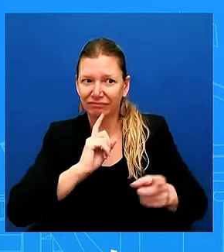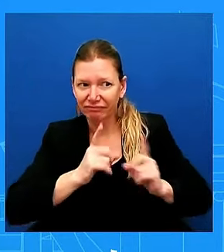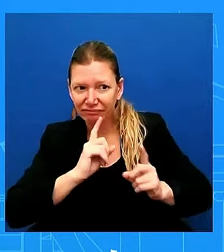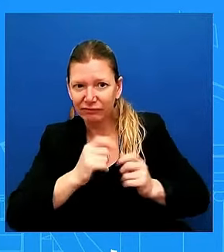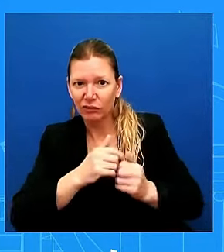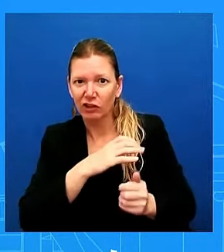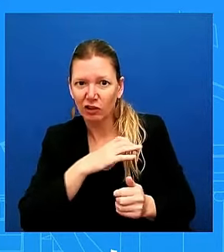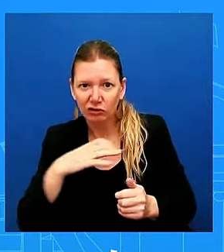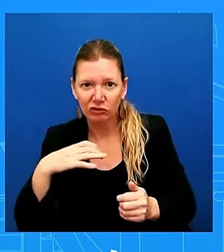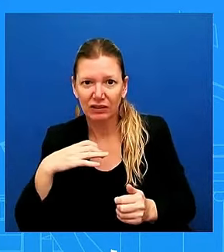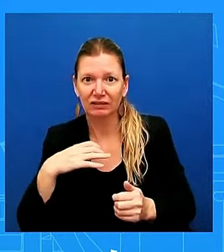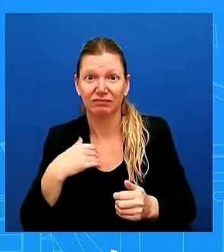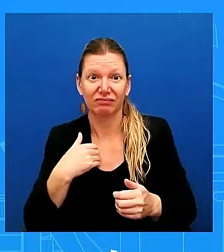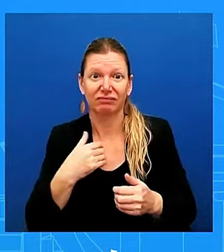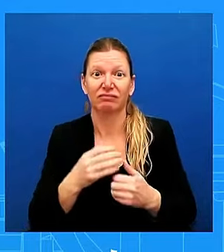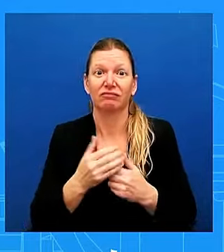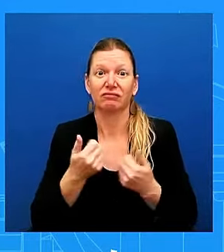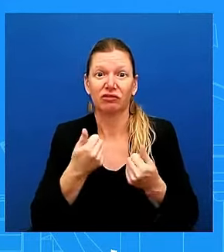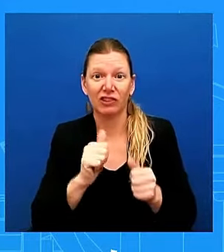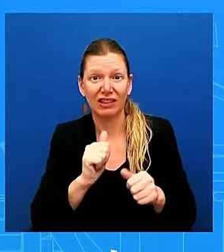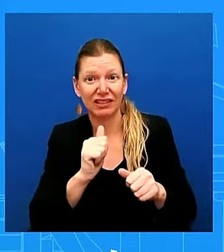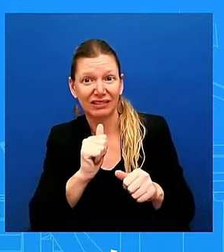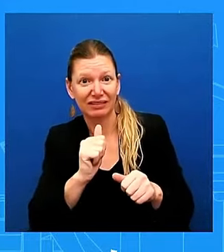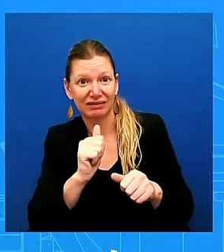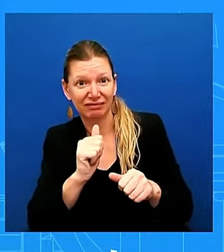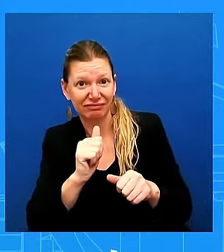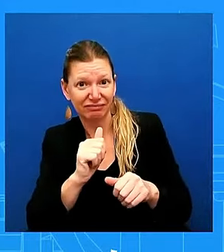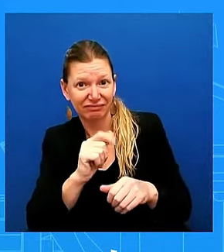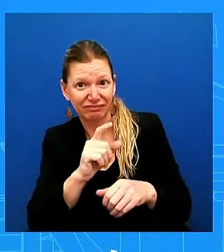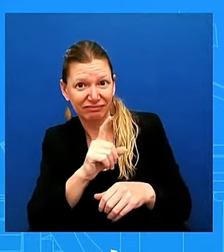today. I know some folks in the back are just going to be like,